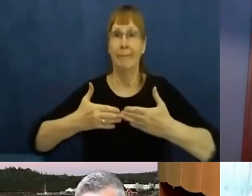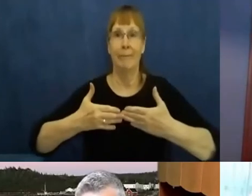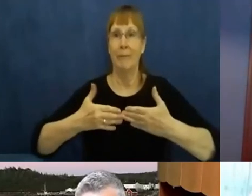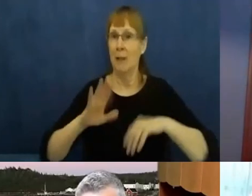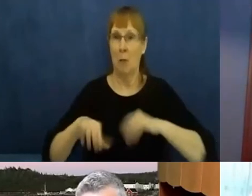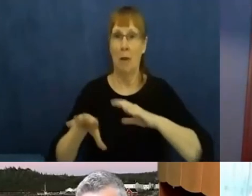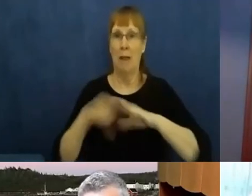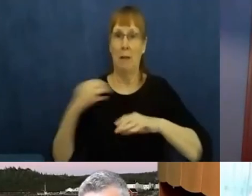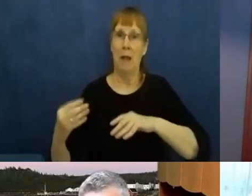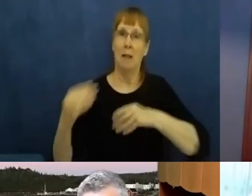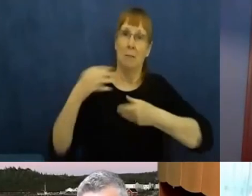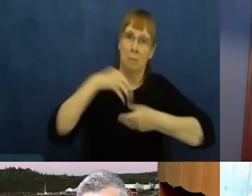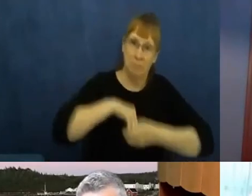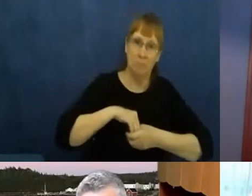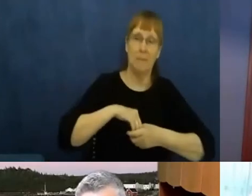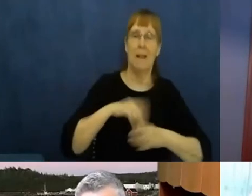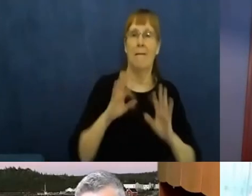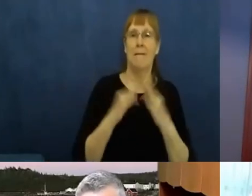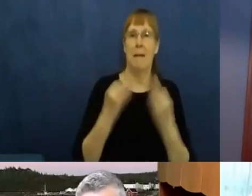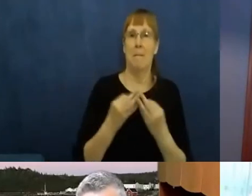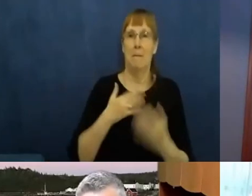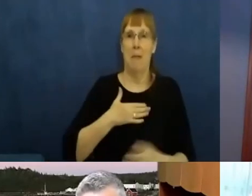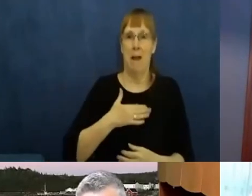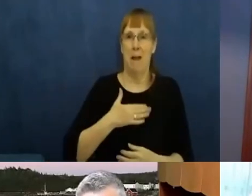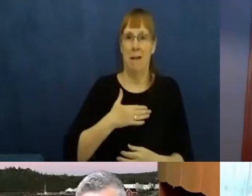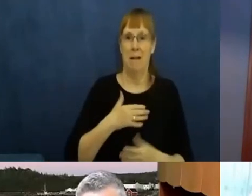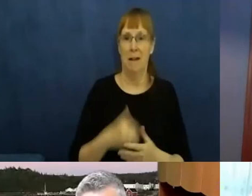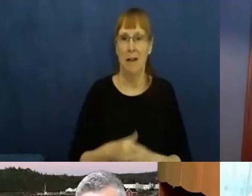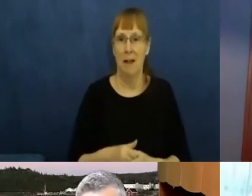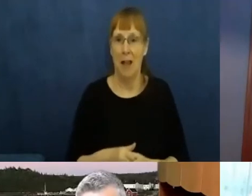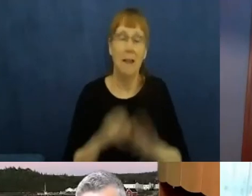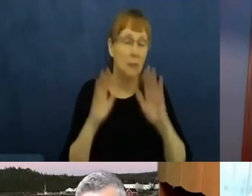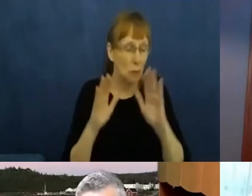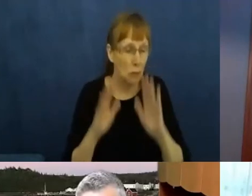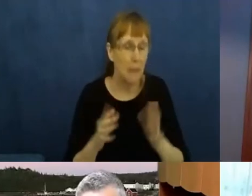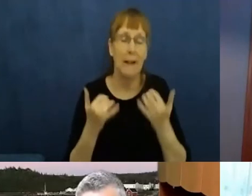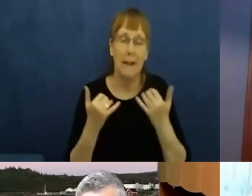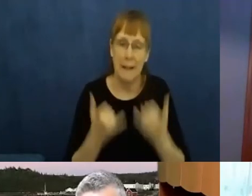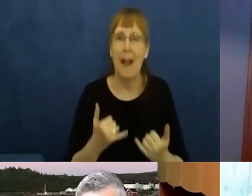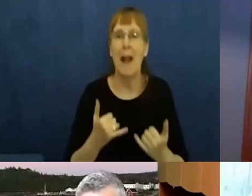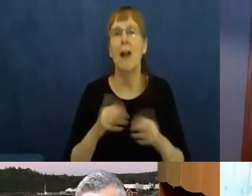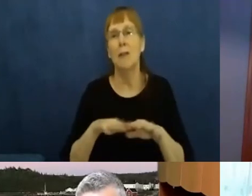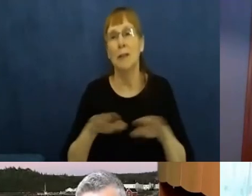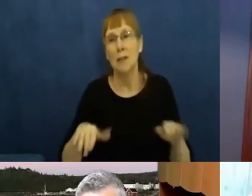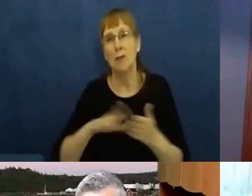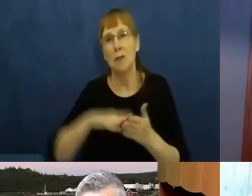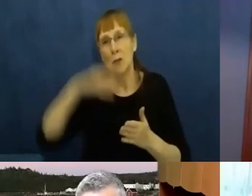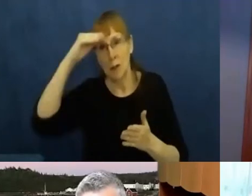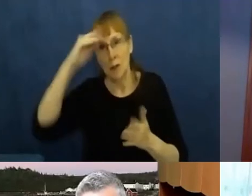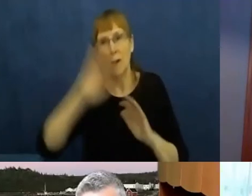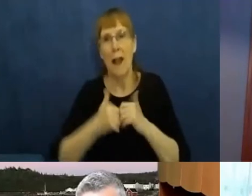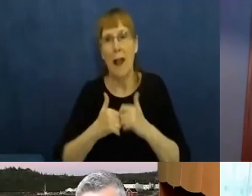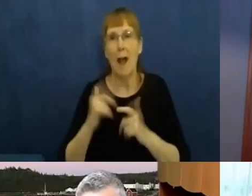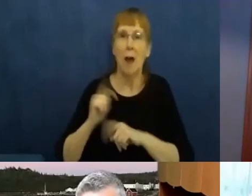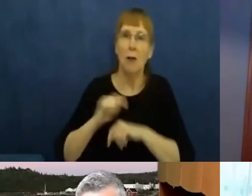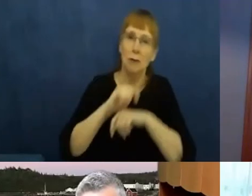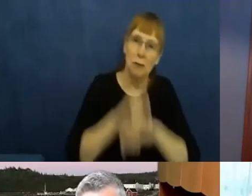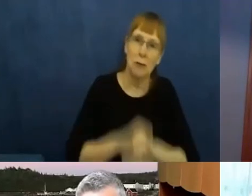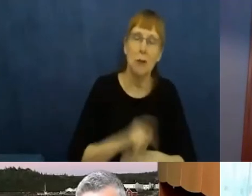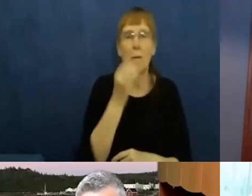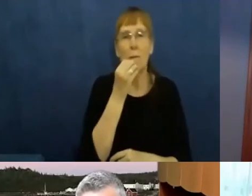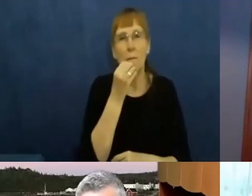everybody is happy. The kids have been learning how to cook traditional foods. They've been harvesting medicines and, you know,